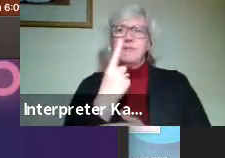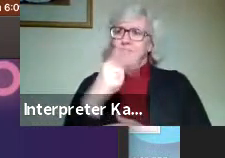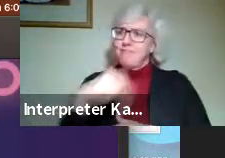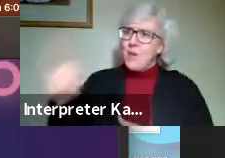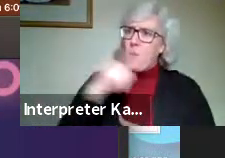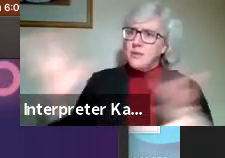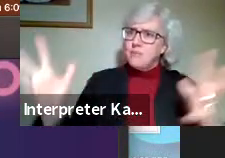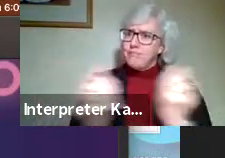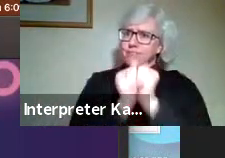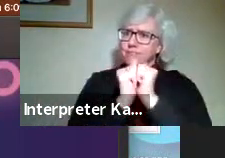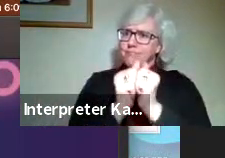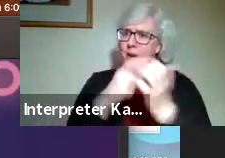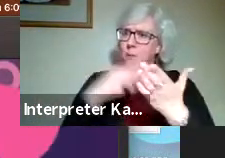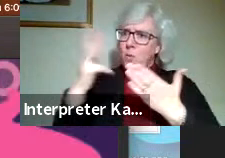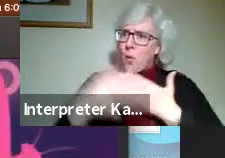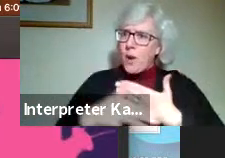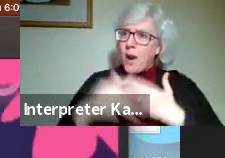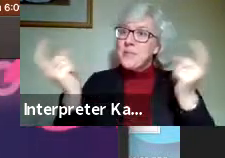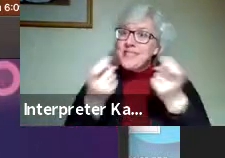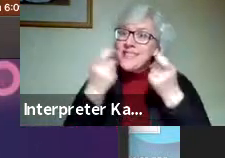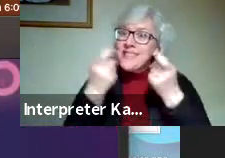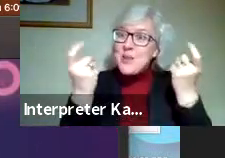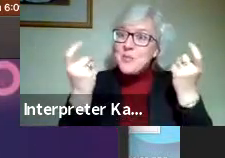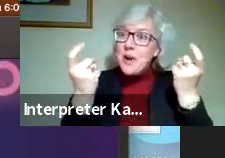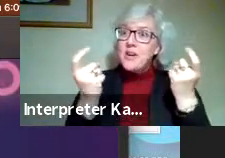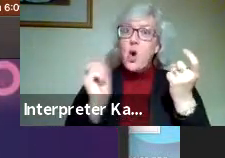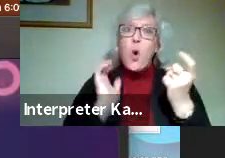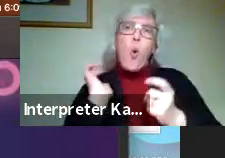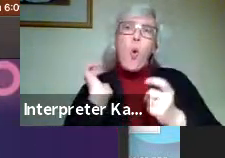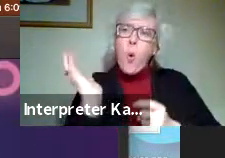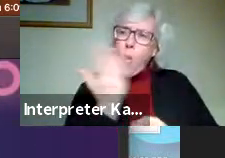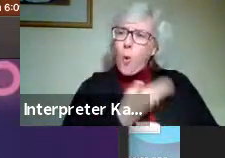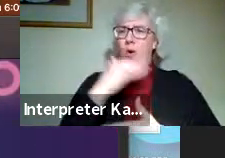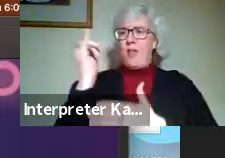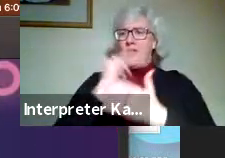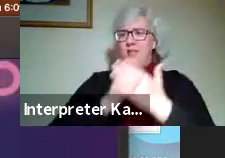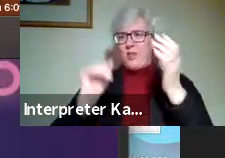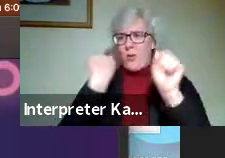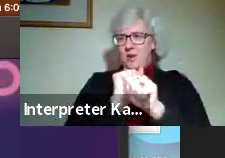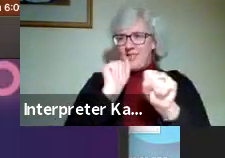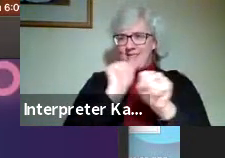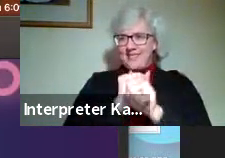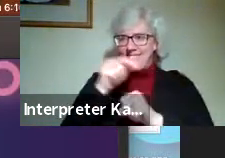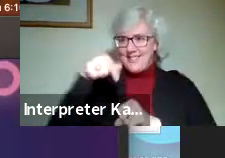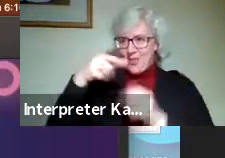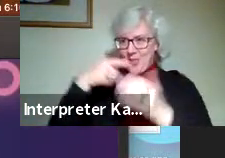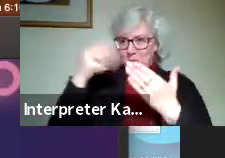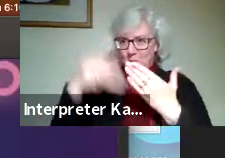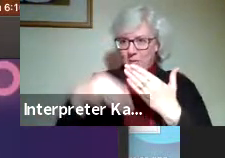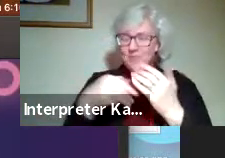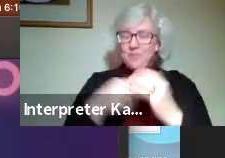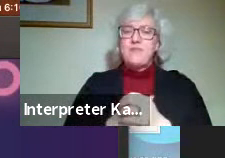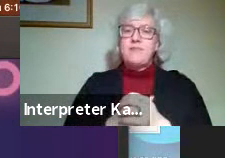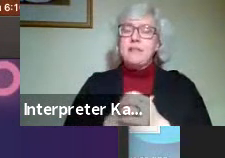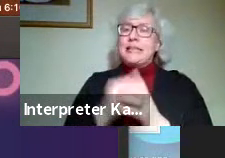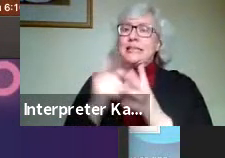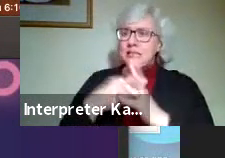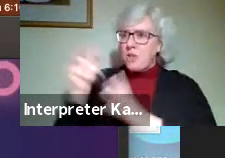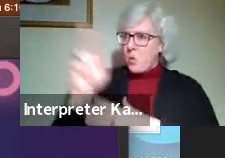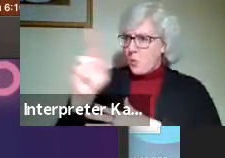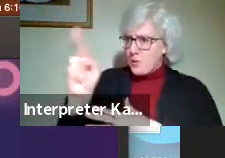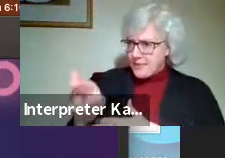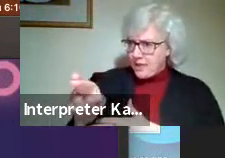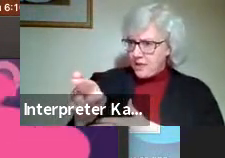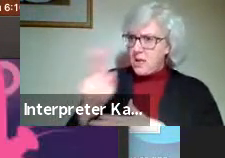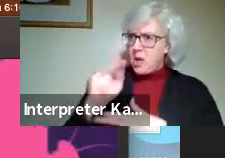get together as a program to really celebrate the work that we've done in this program. Initially, it was Racine and